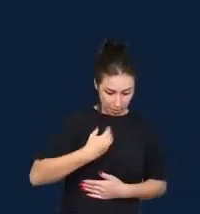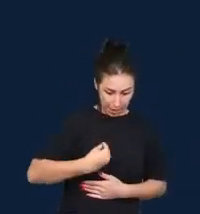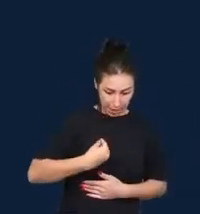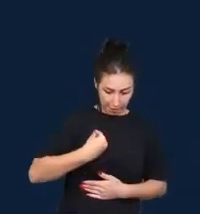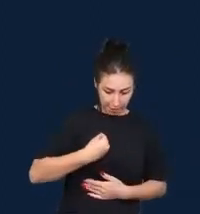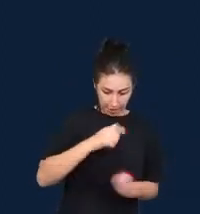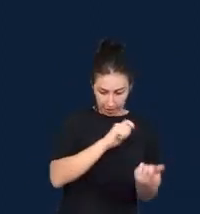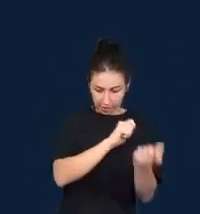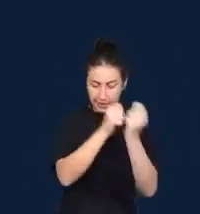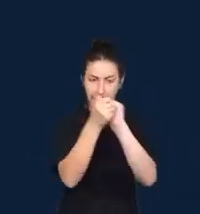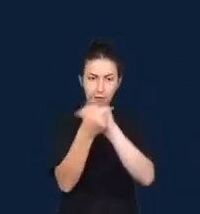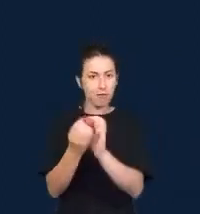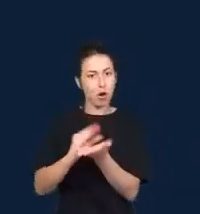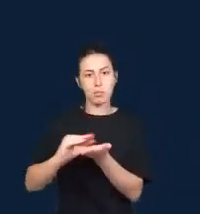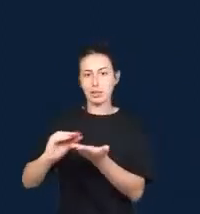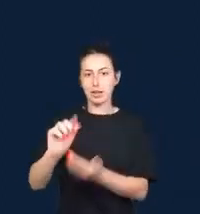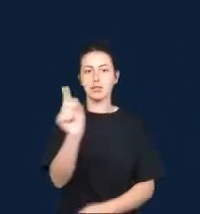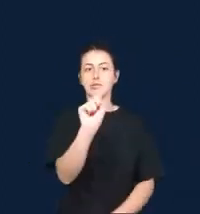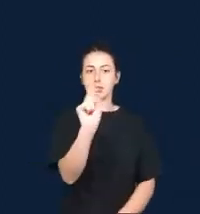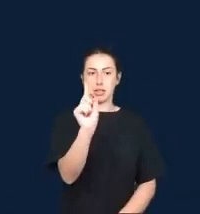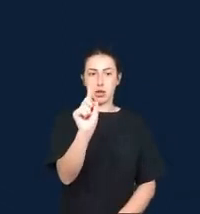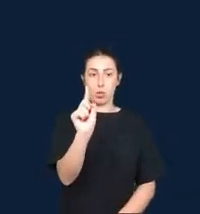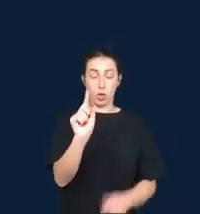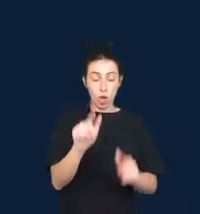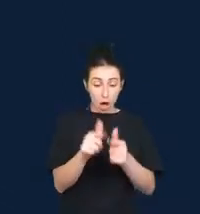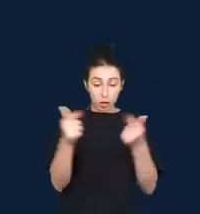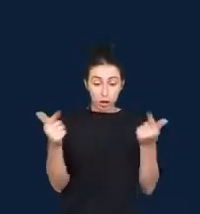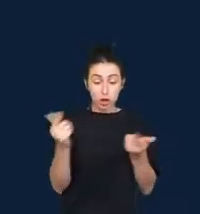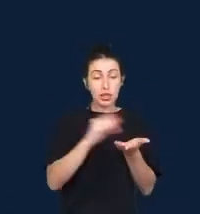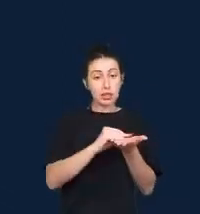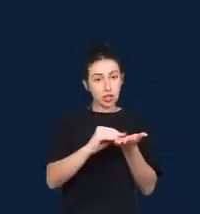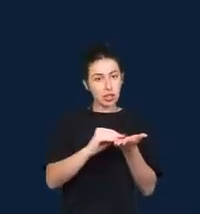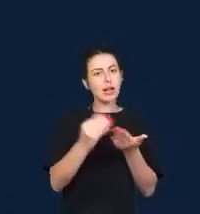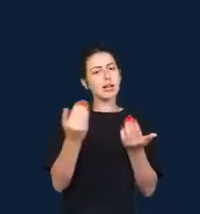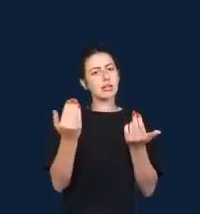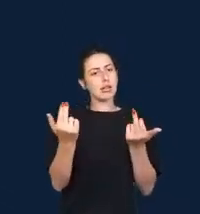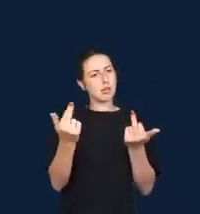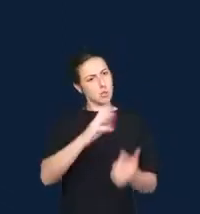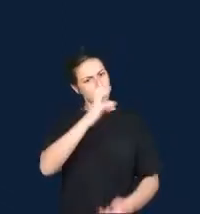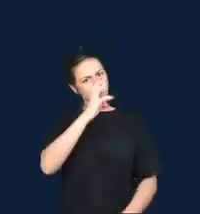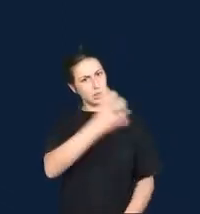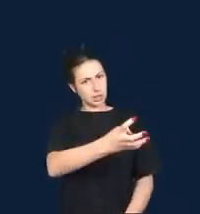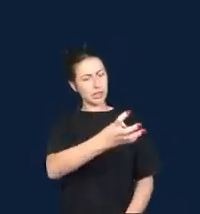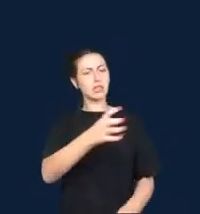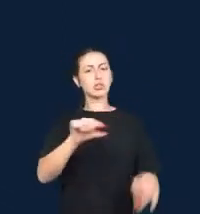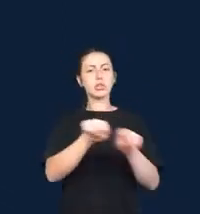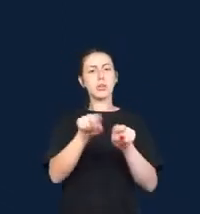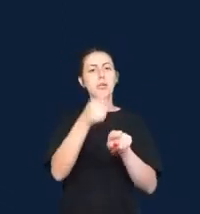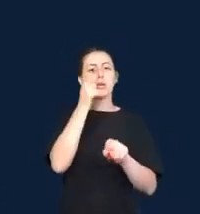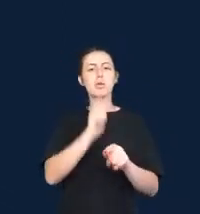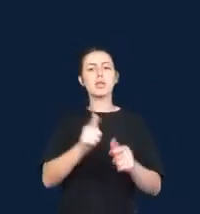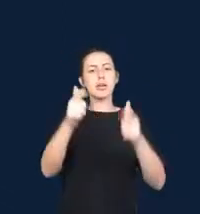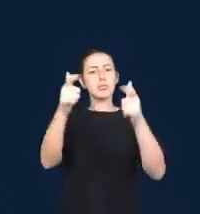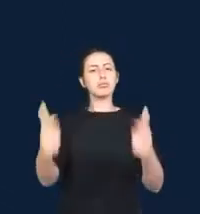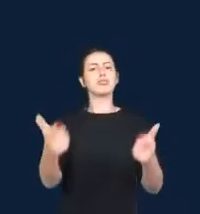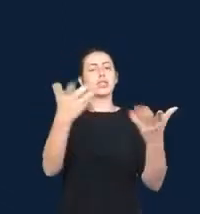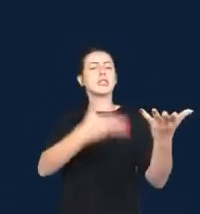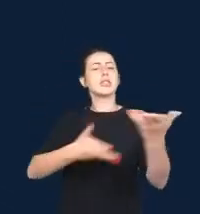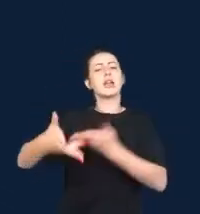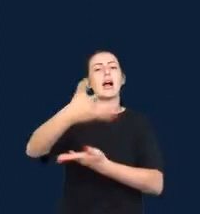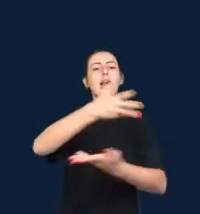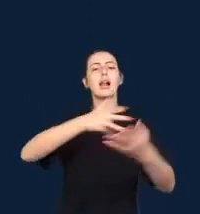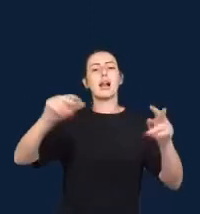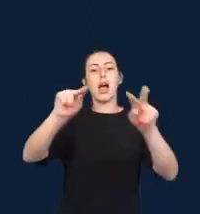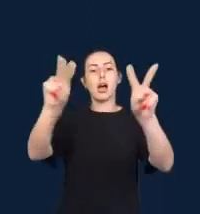regimes and makes space for public involvement and intervention around data infrastructures. As